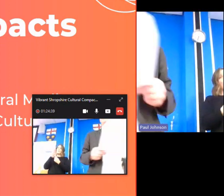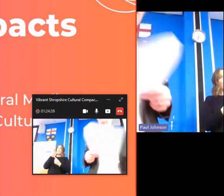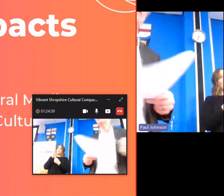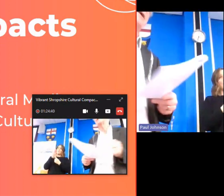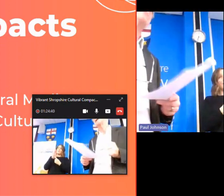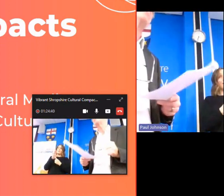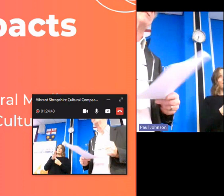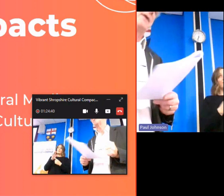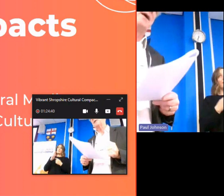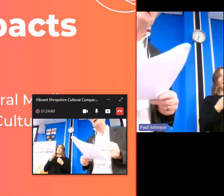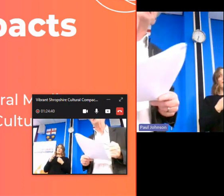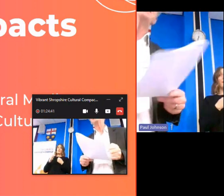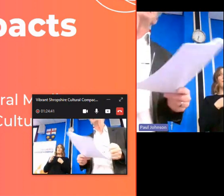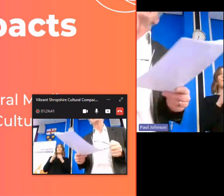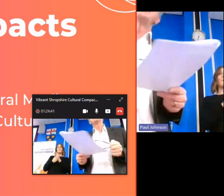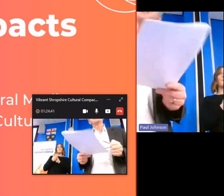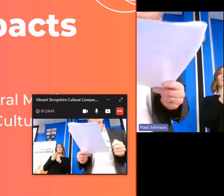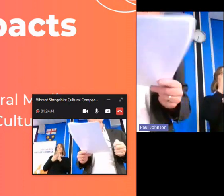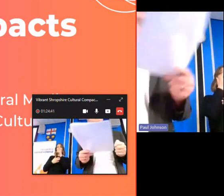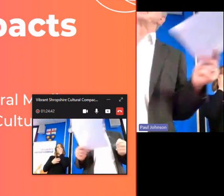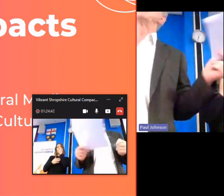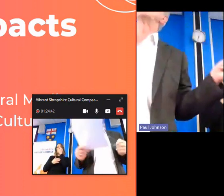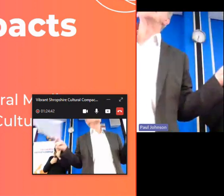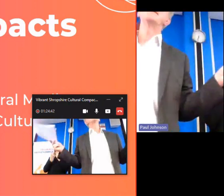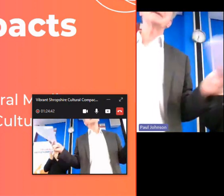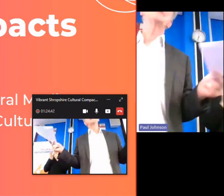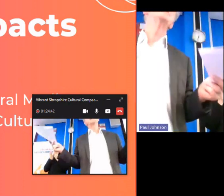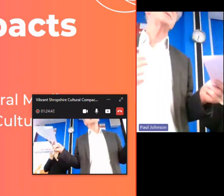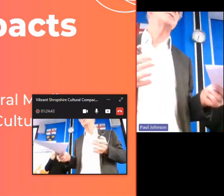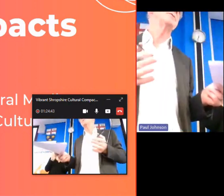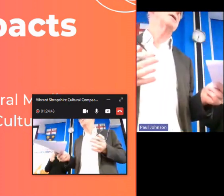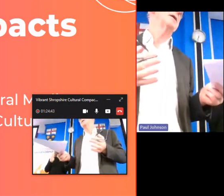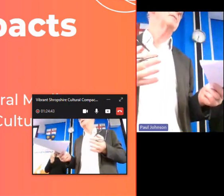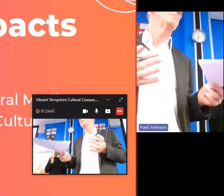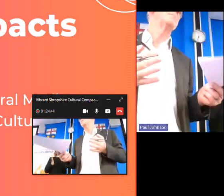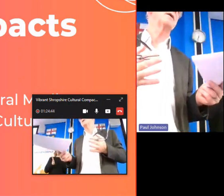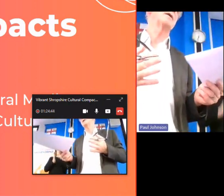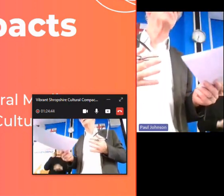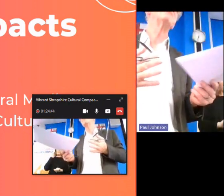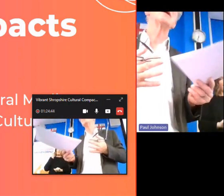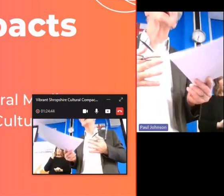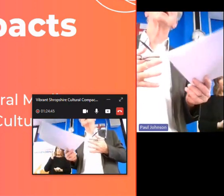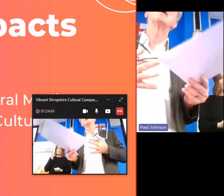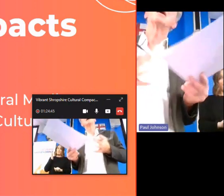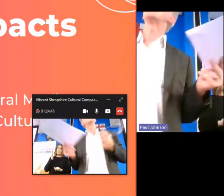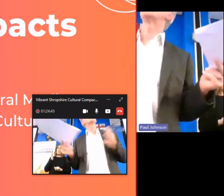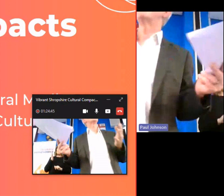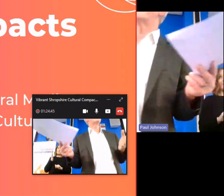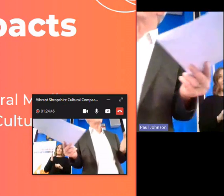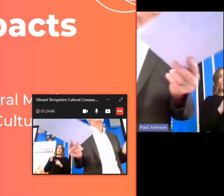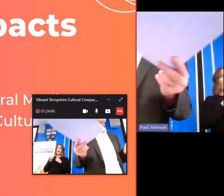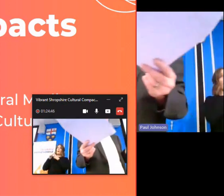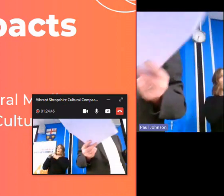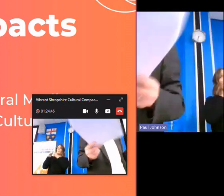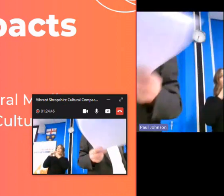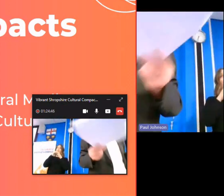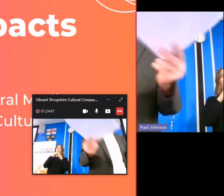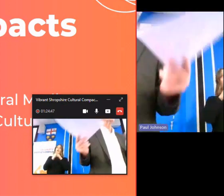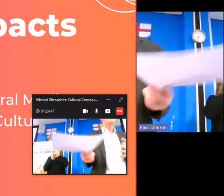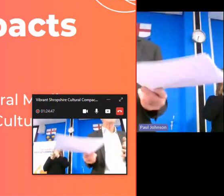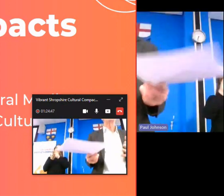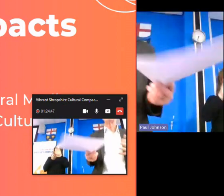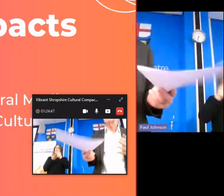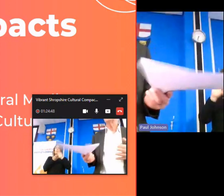immediately that we were able then as a consortium to begin to um uh apply for funding